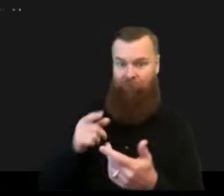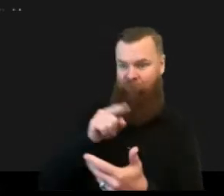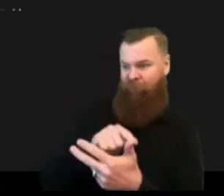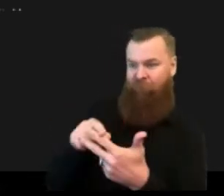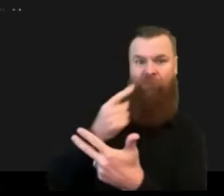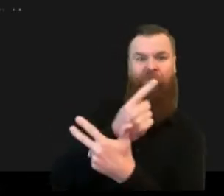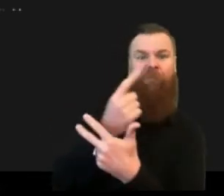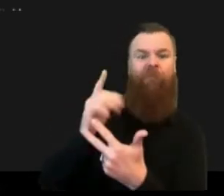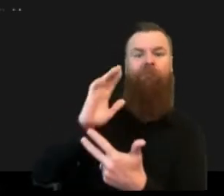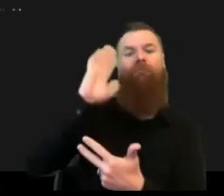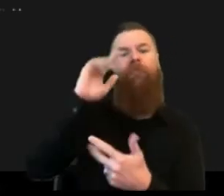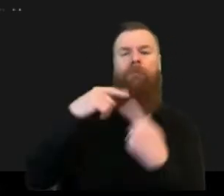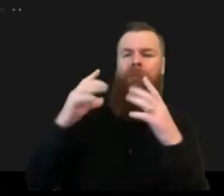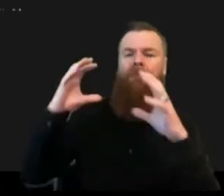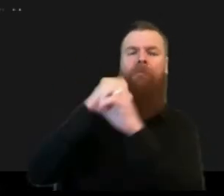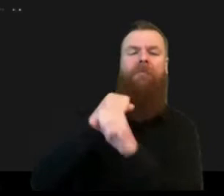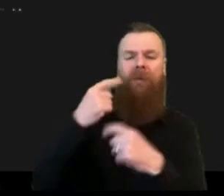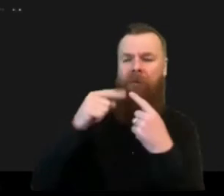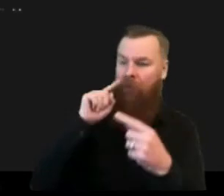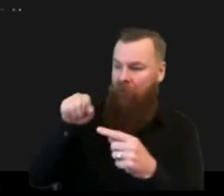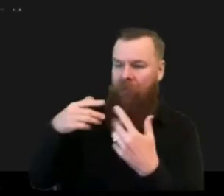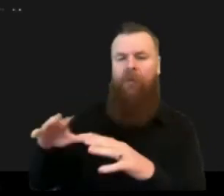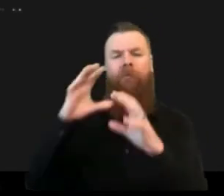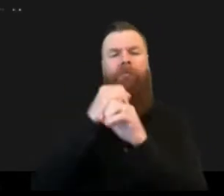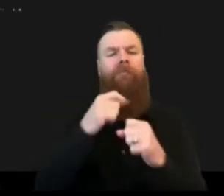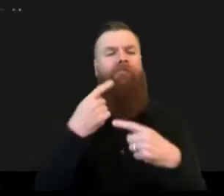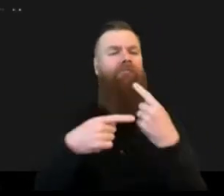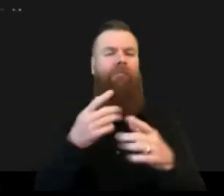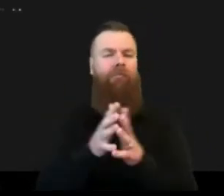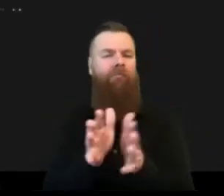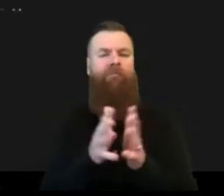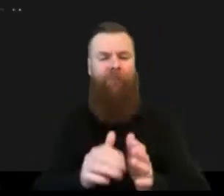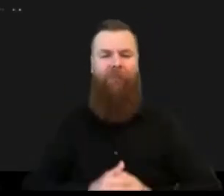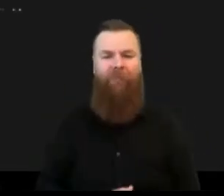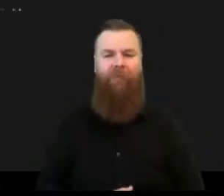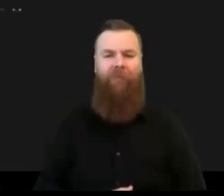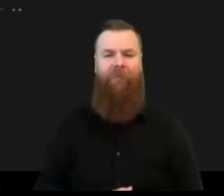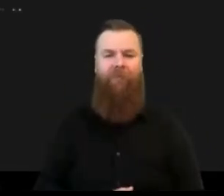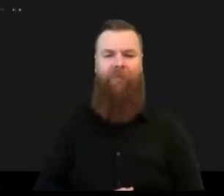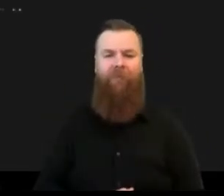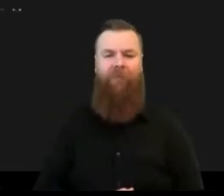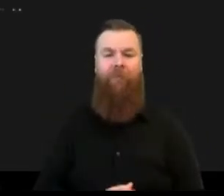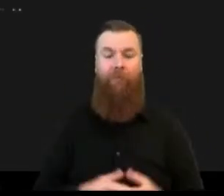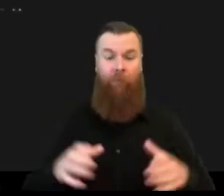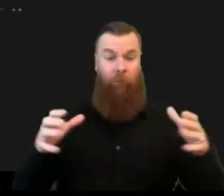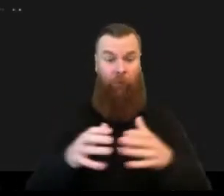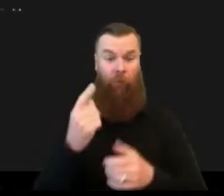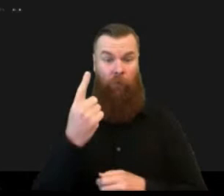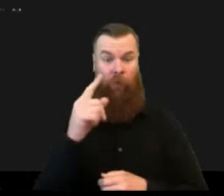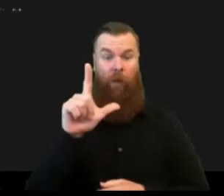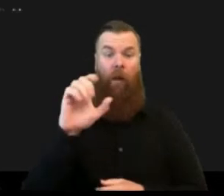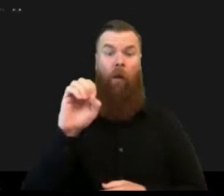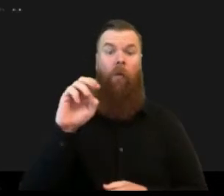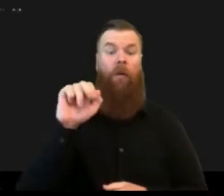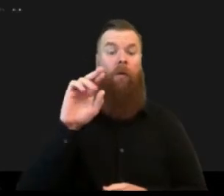let's start with um group one which was leonardo thank you thank you